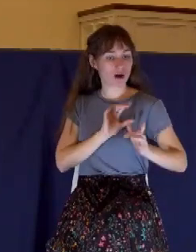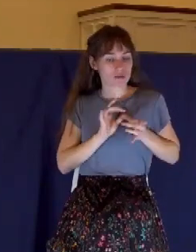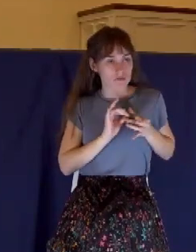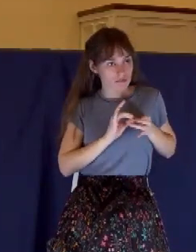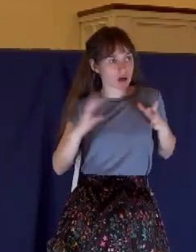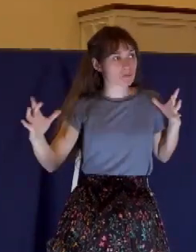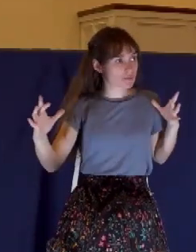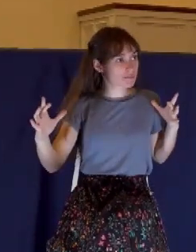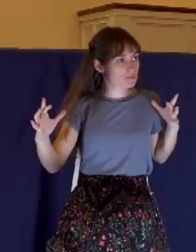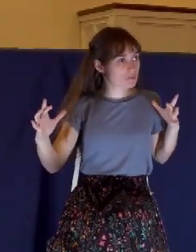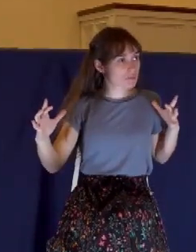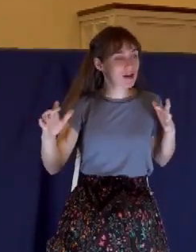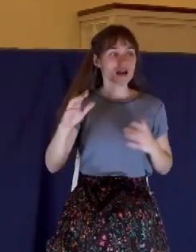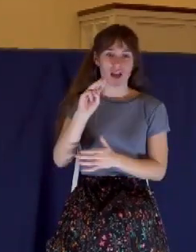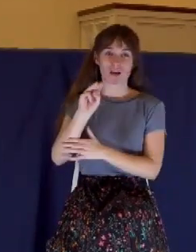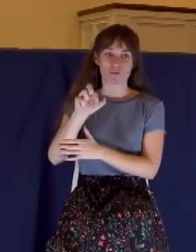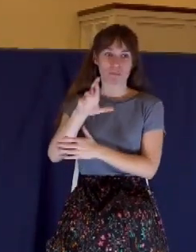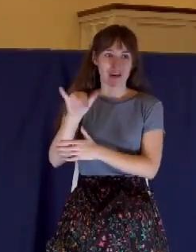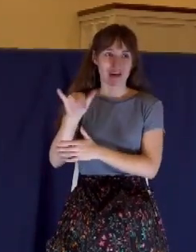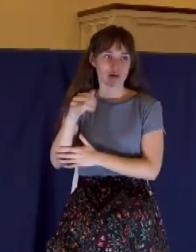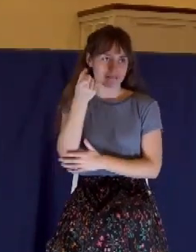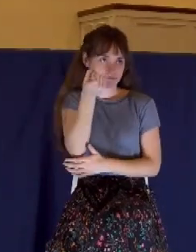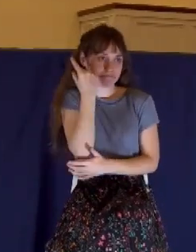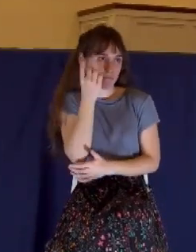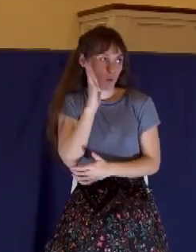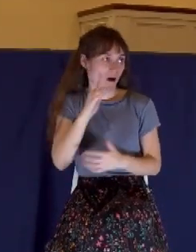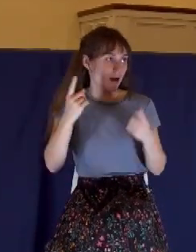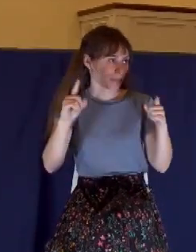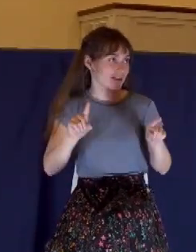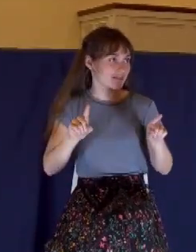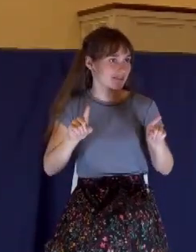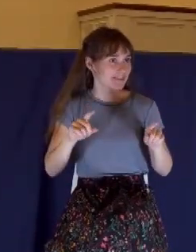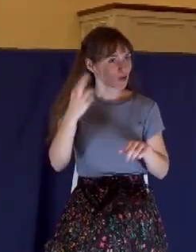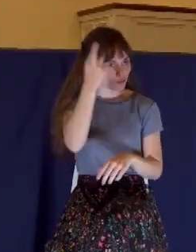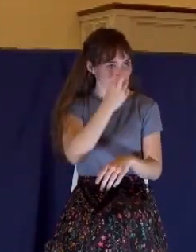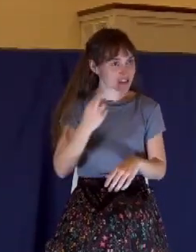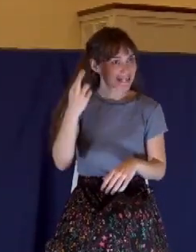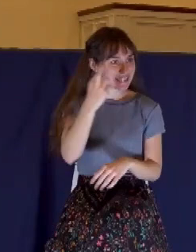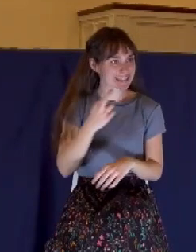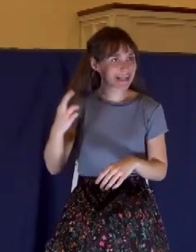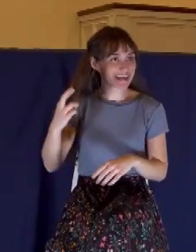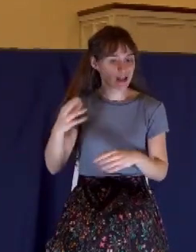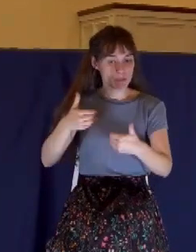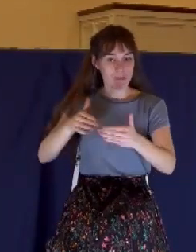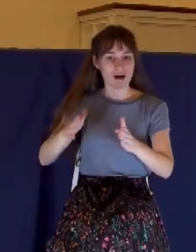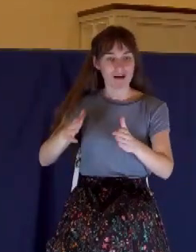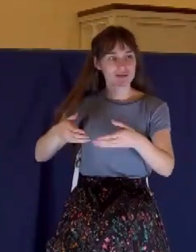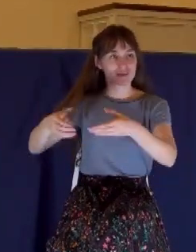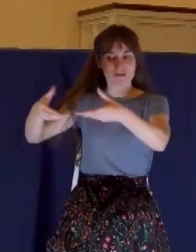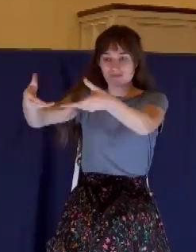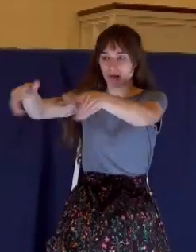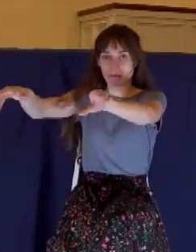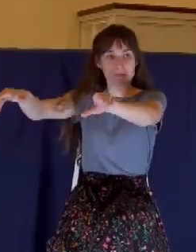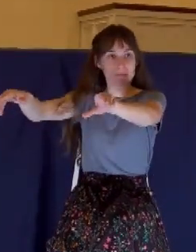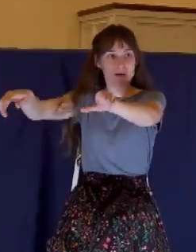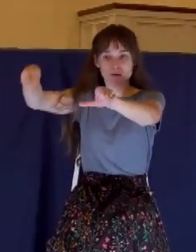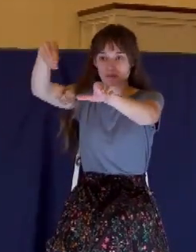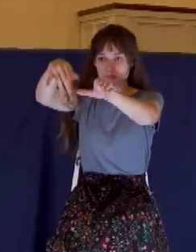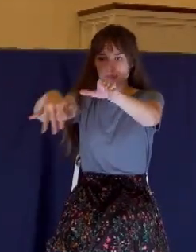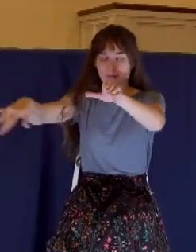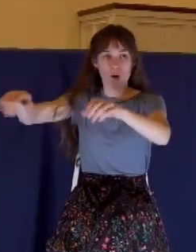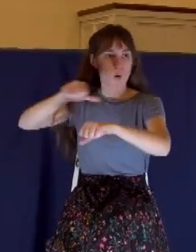Mary understood this was going to happen. And that's why she anointed Him the way that she did